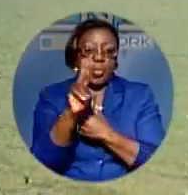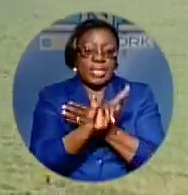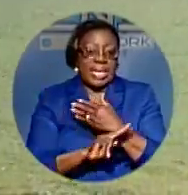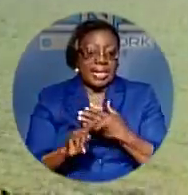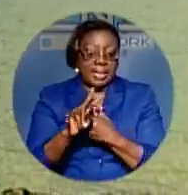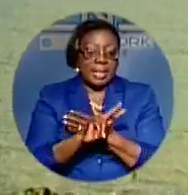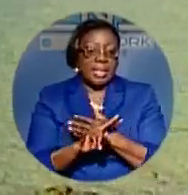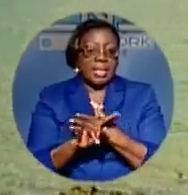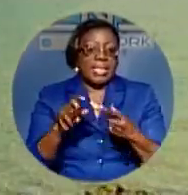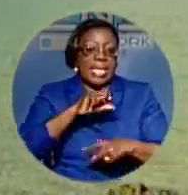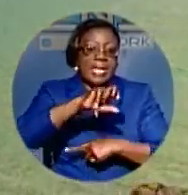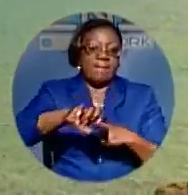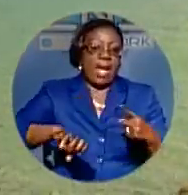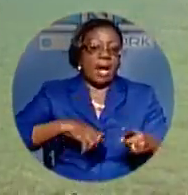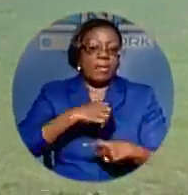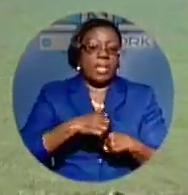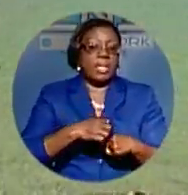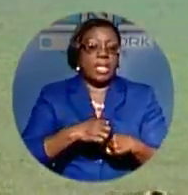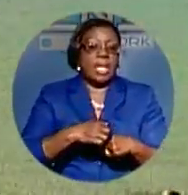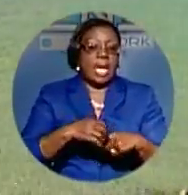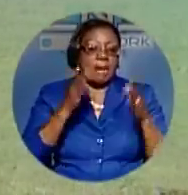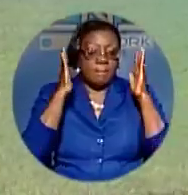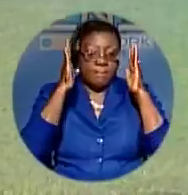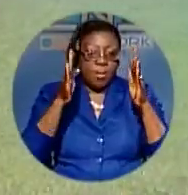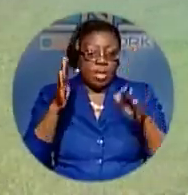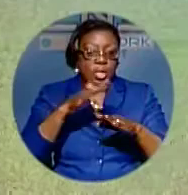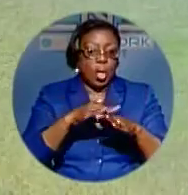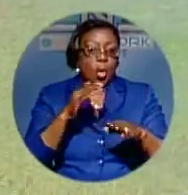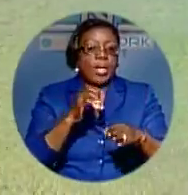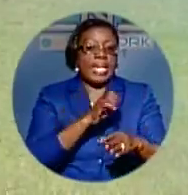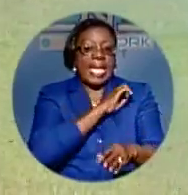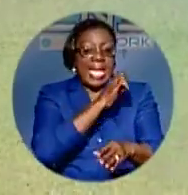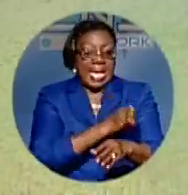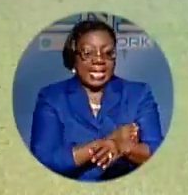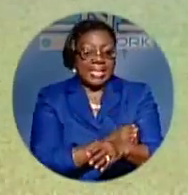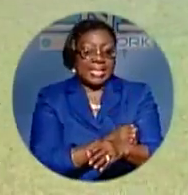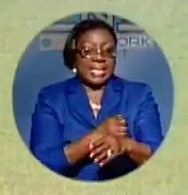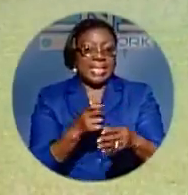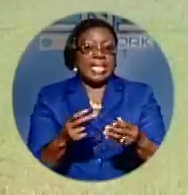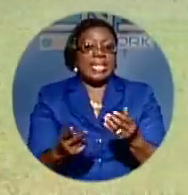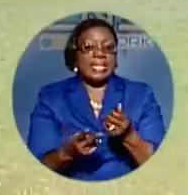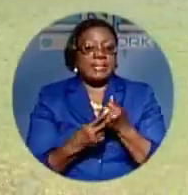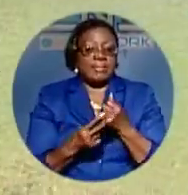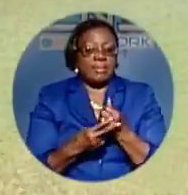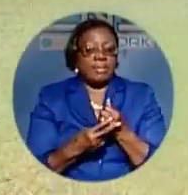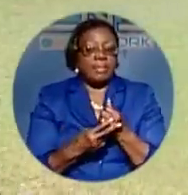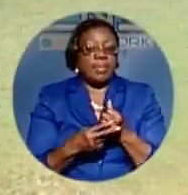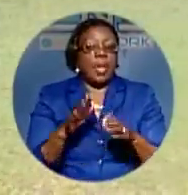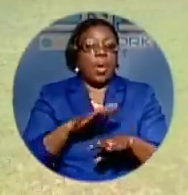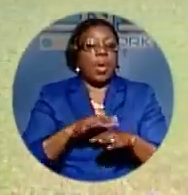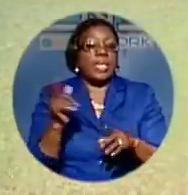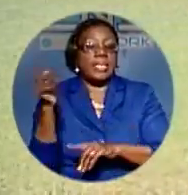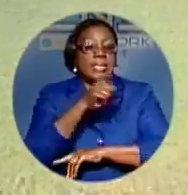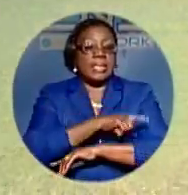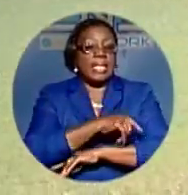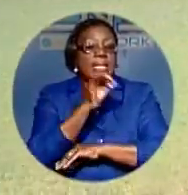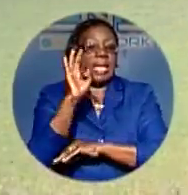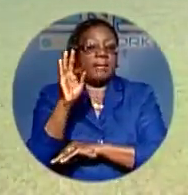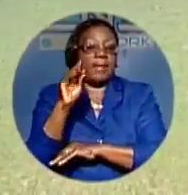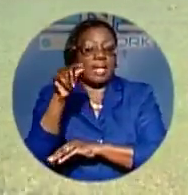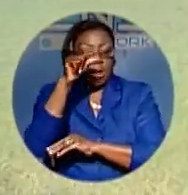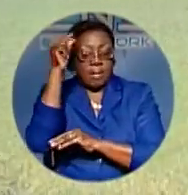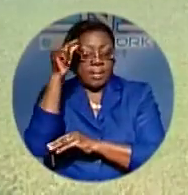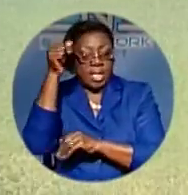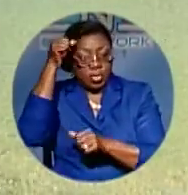parks and marine reserves and heightening its focus on energy efficiency and conservation. On this day, the FNM government is